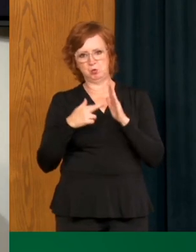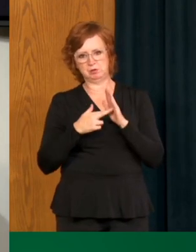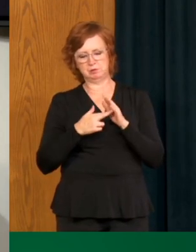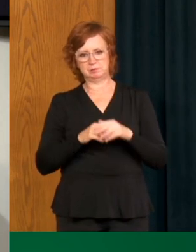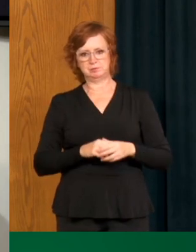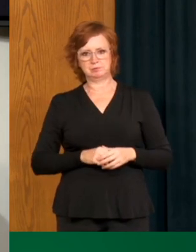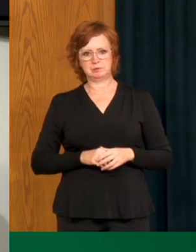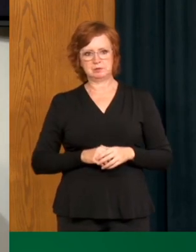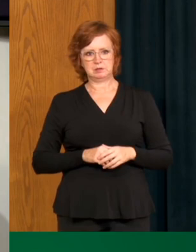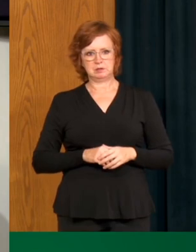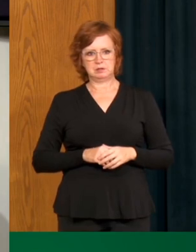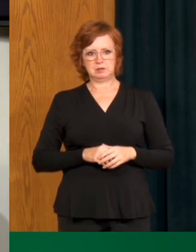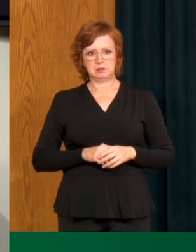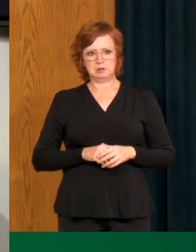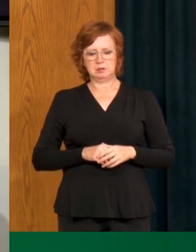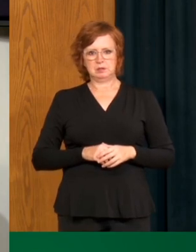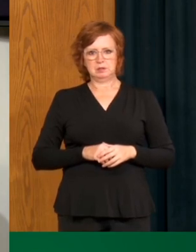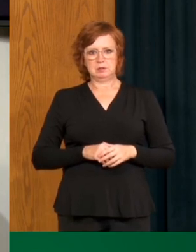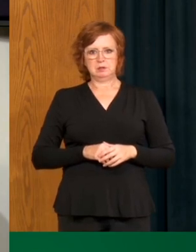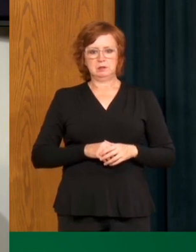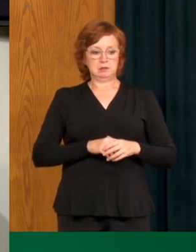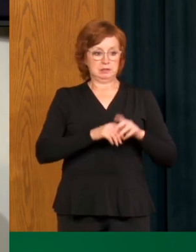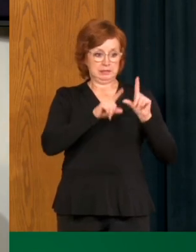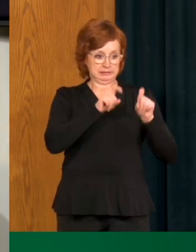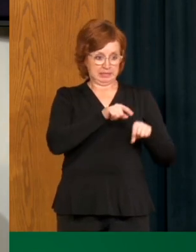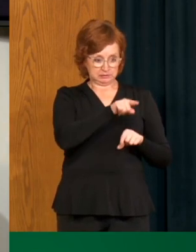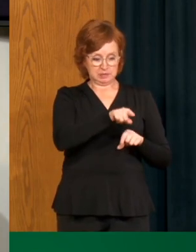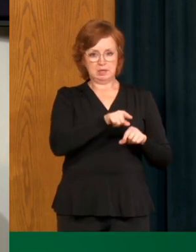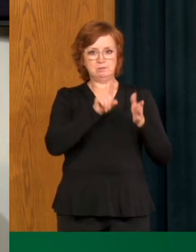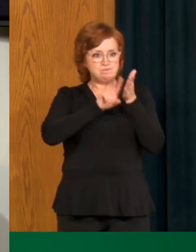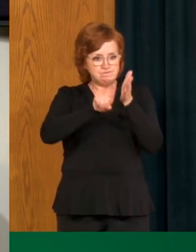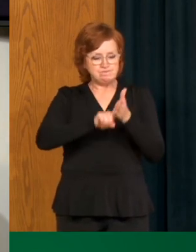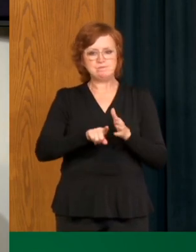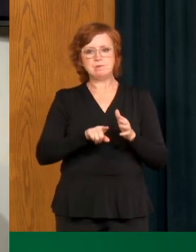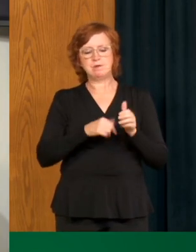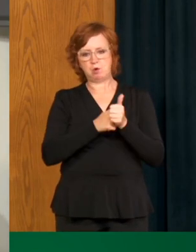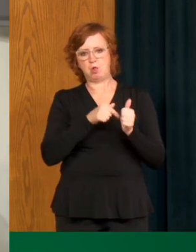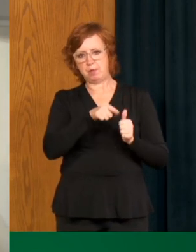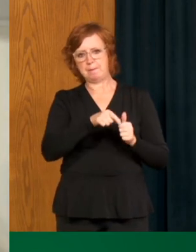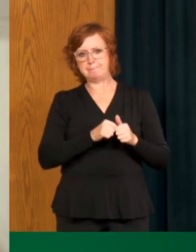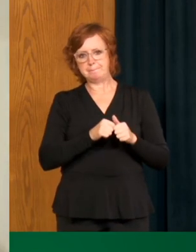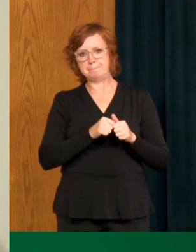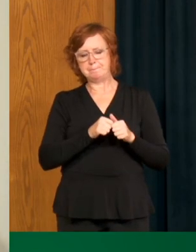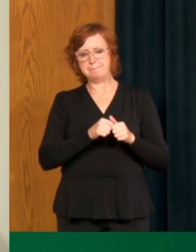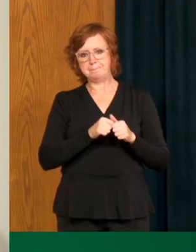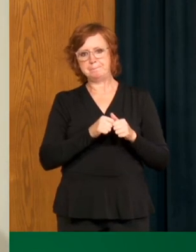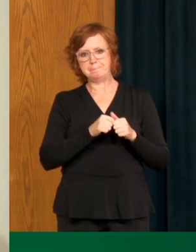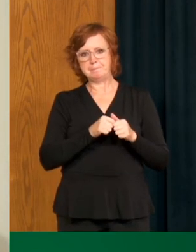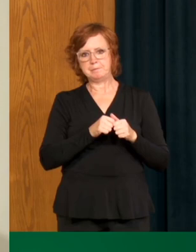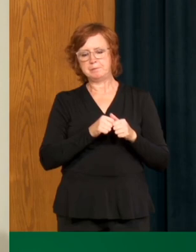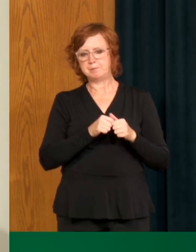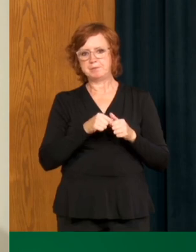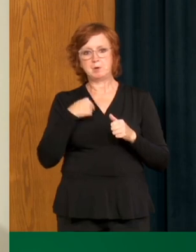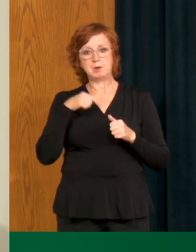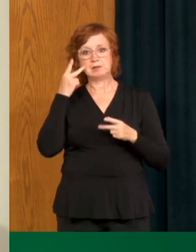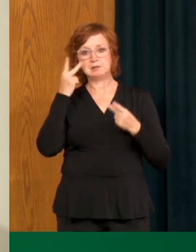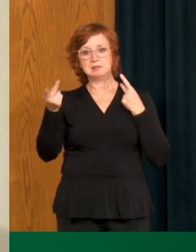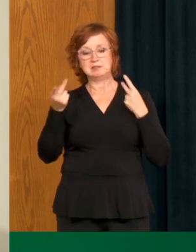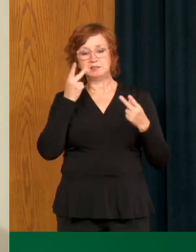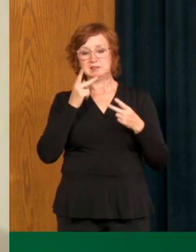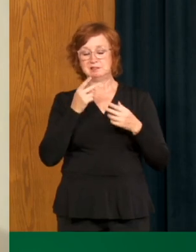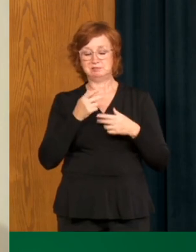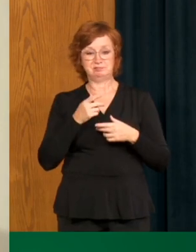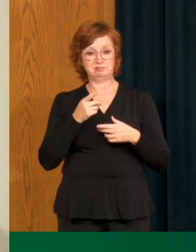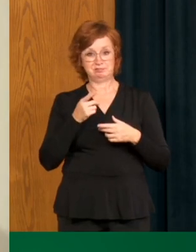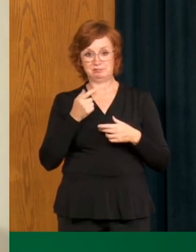uh, communities. So it's testing and tracing is being able to, uh, to test and you're seeing the results in some of our daily reports where we're seeing some very big